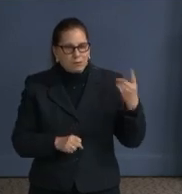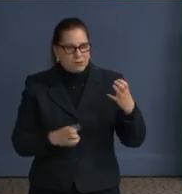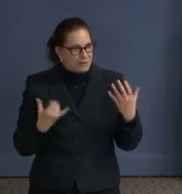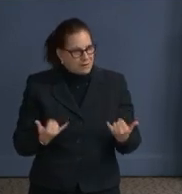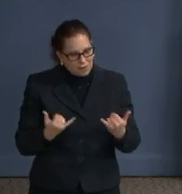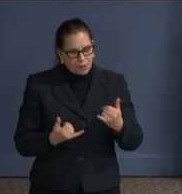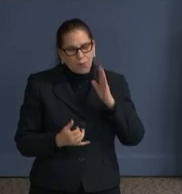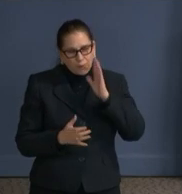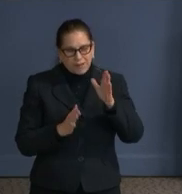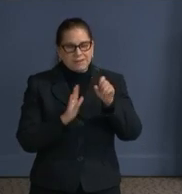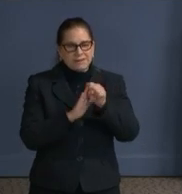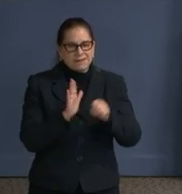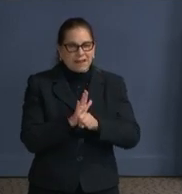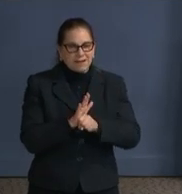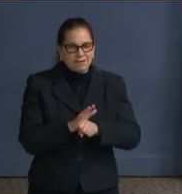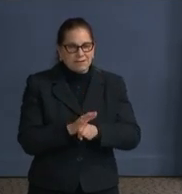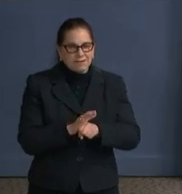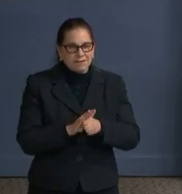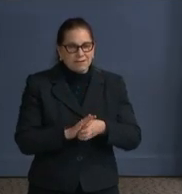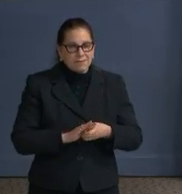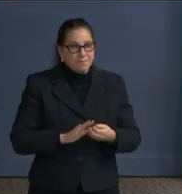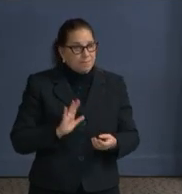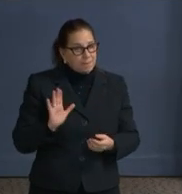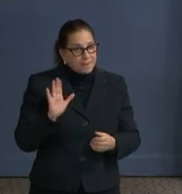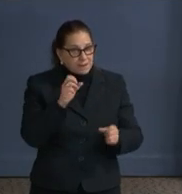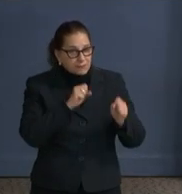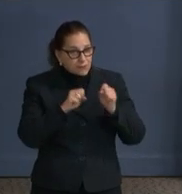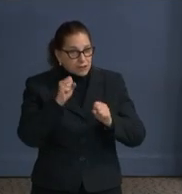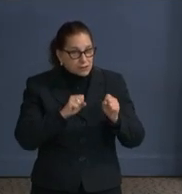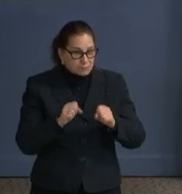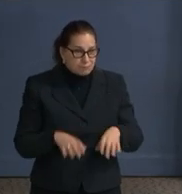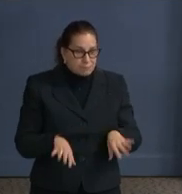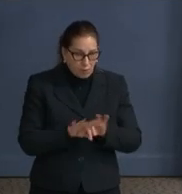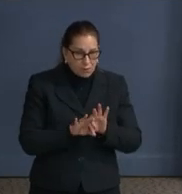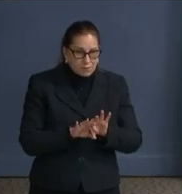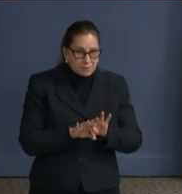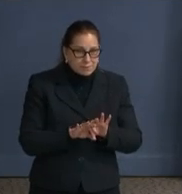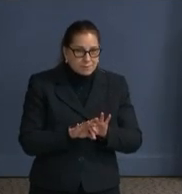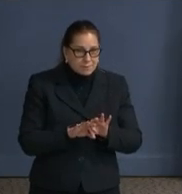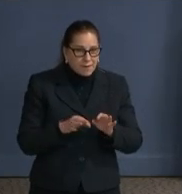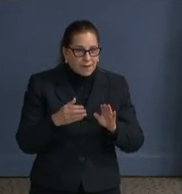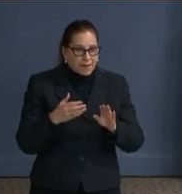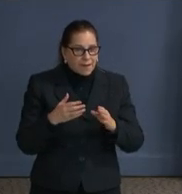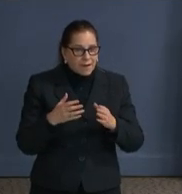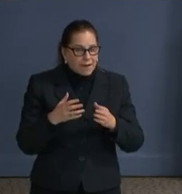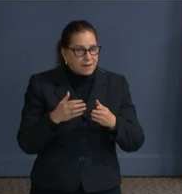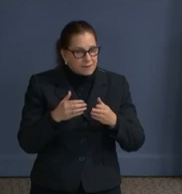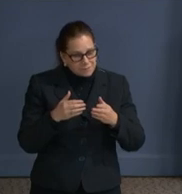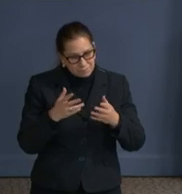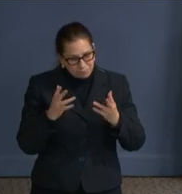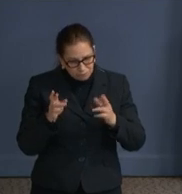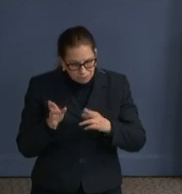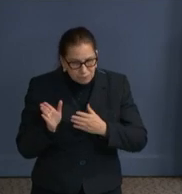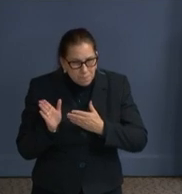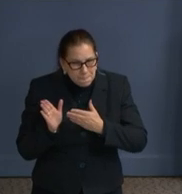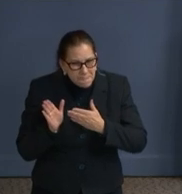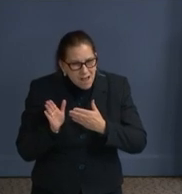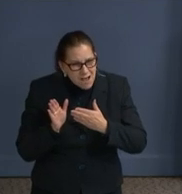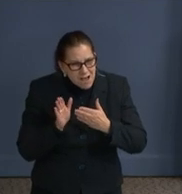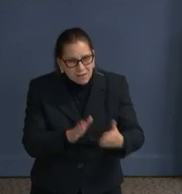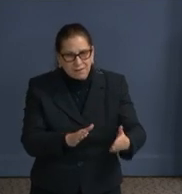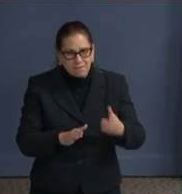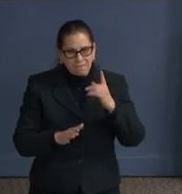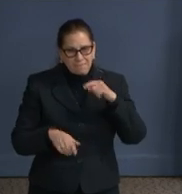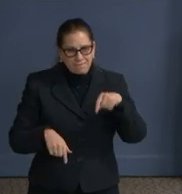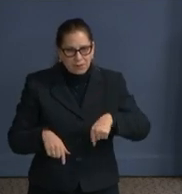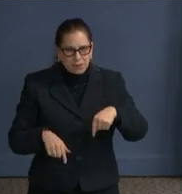his strategy that is important to advance statehood in the Senate. You've heard